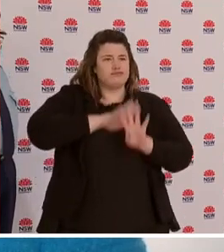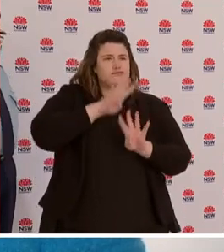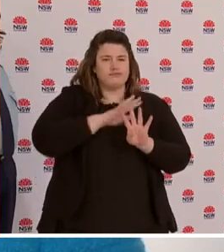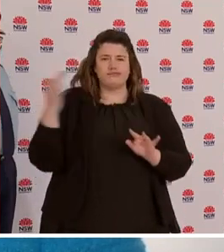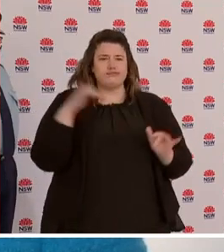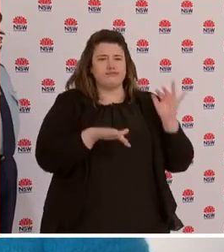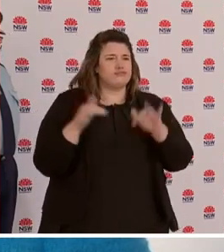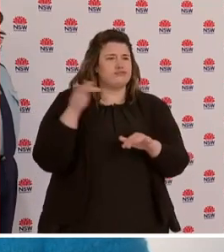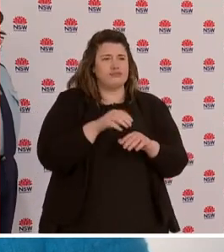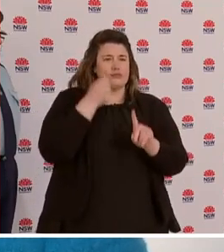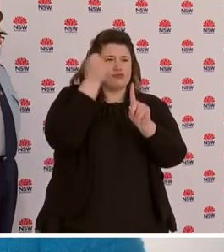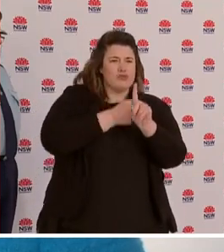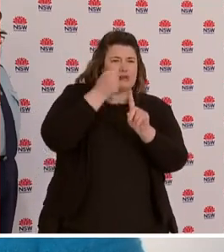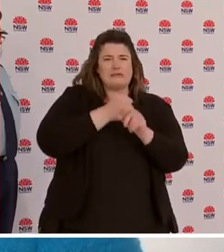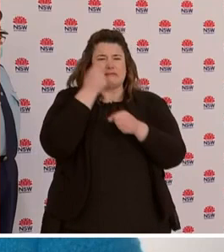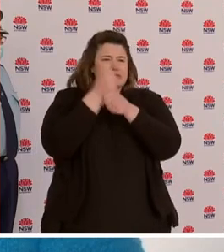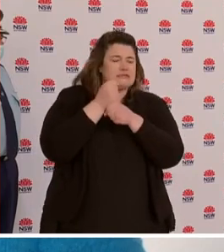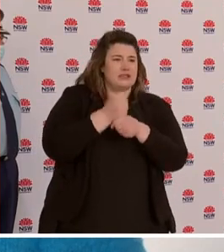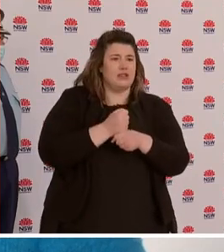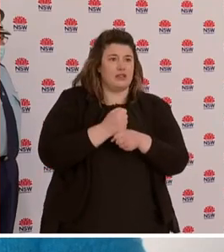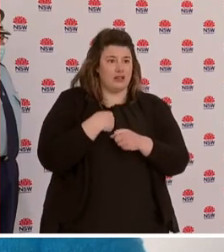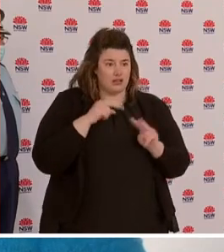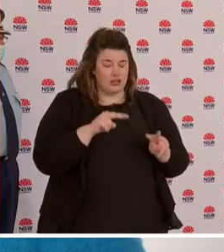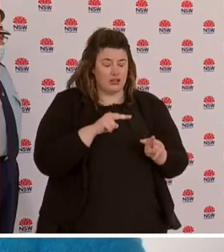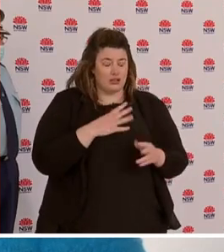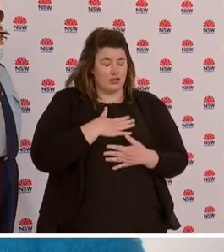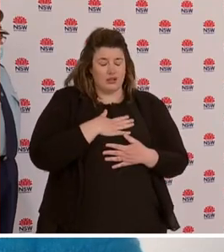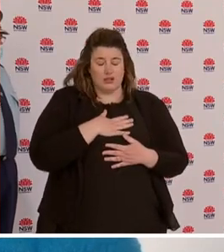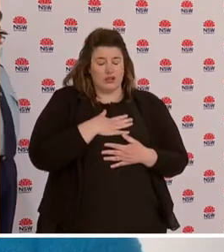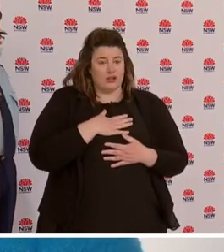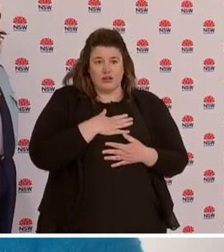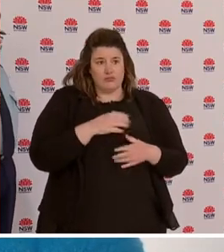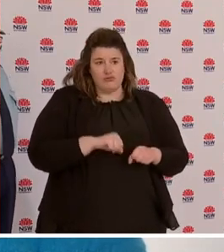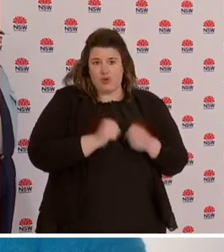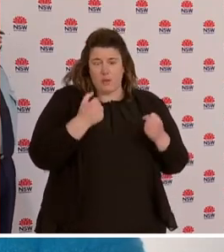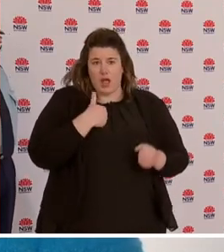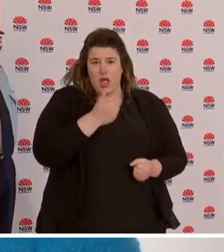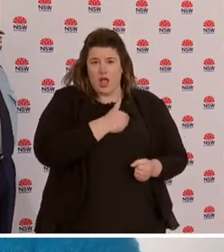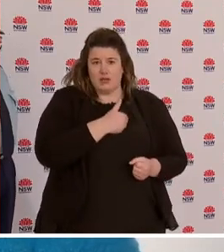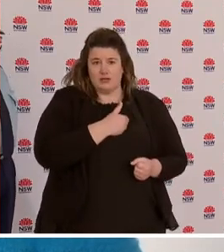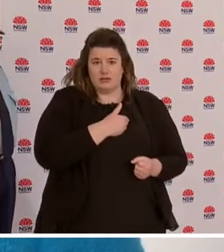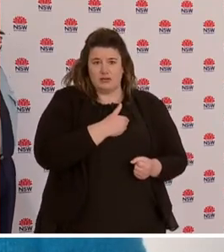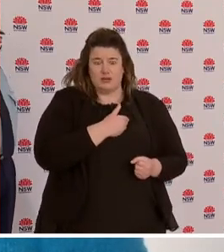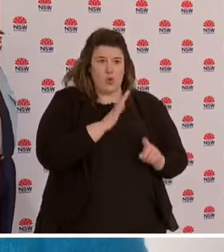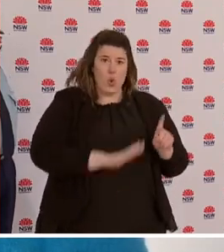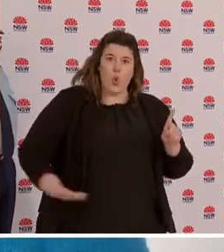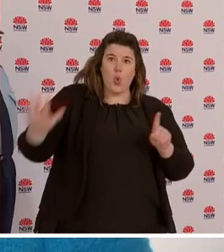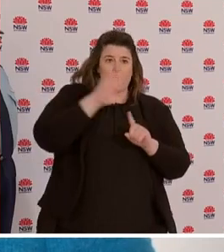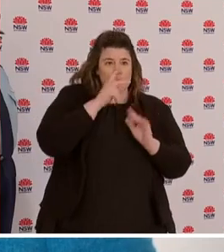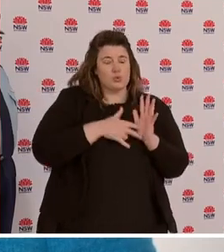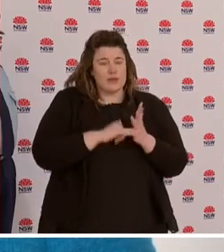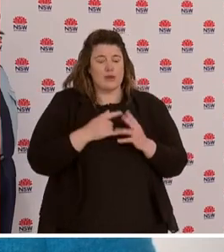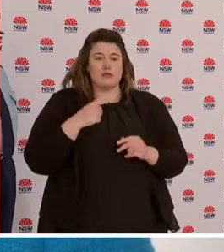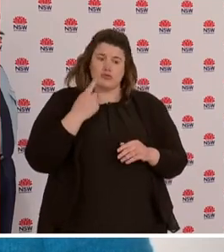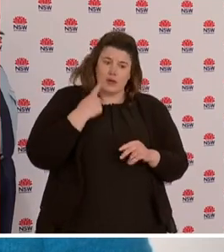disgusted I was? It broke my heart. Millions and millions of people across our state are doing the right thing. And it just broke